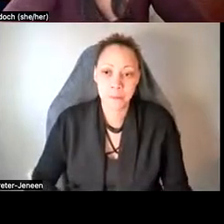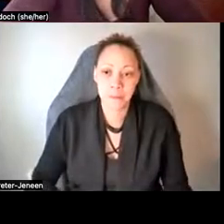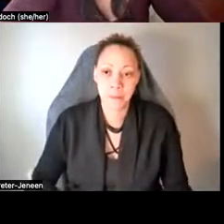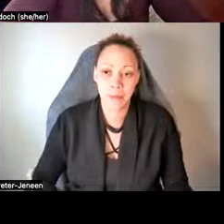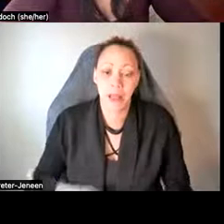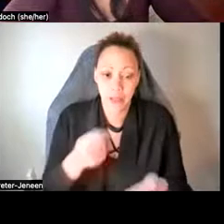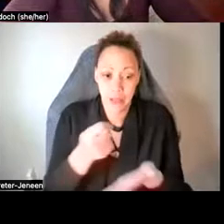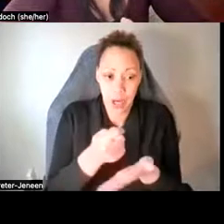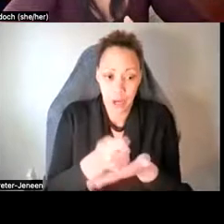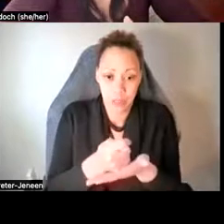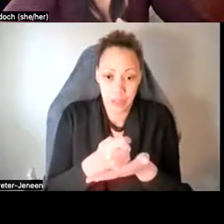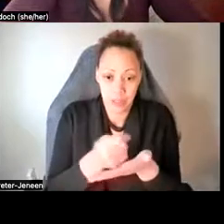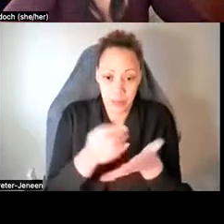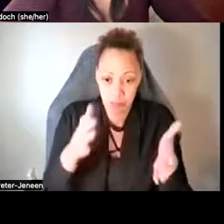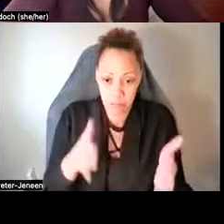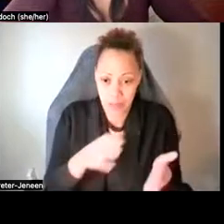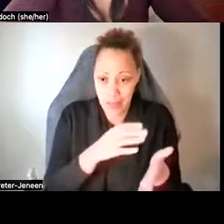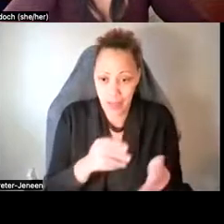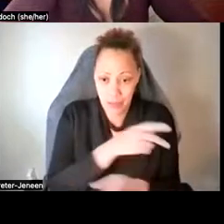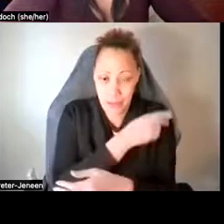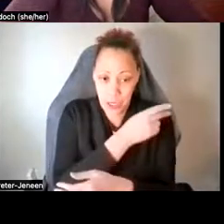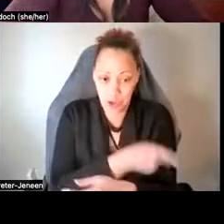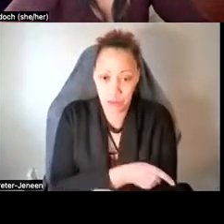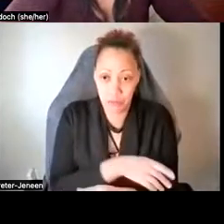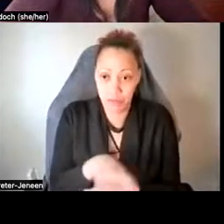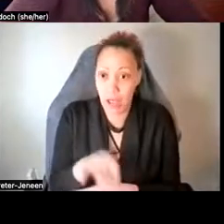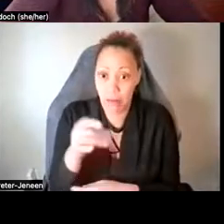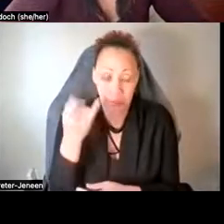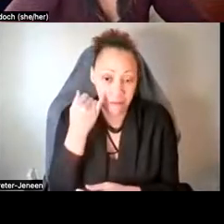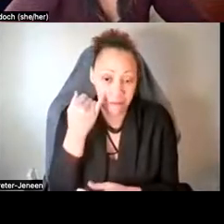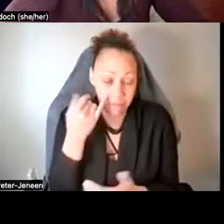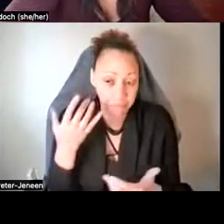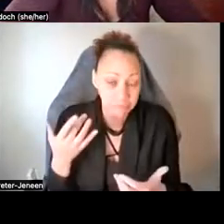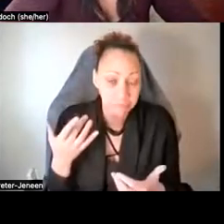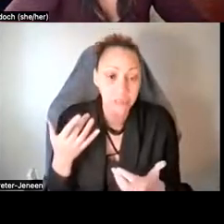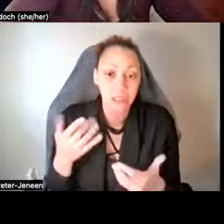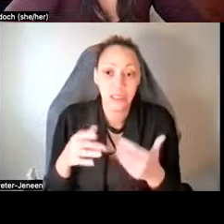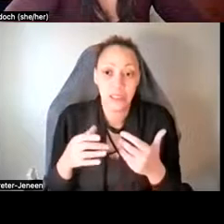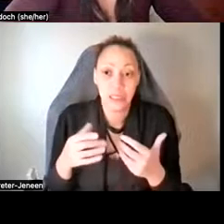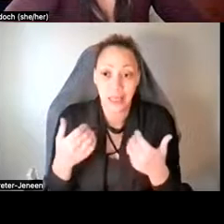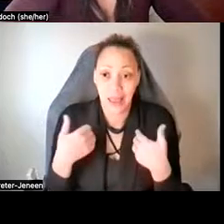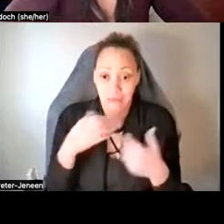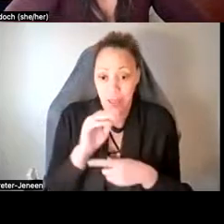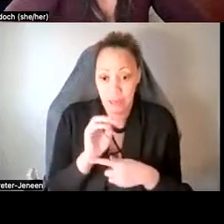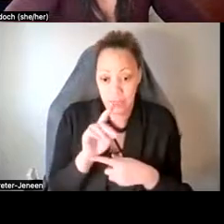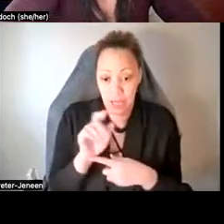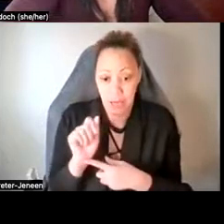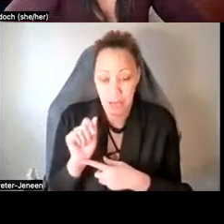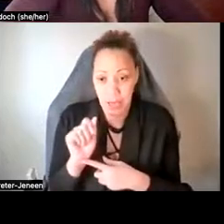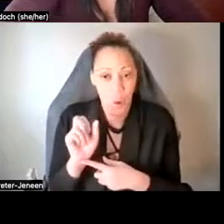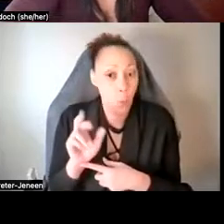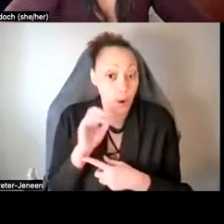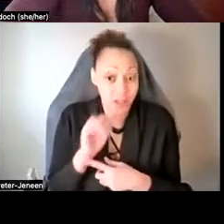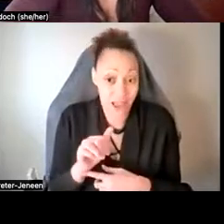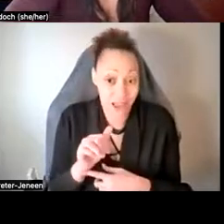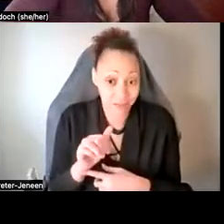therapist and the patient discover whether or not they have been given, um, the MDMA. And if they have not been given the